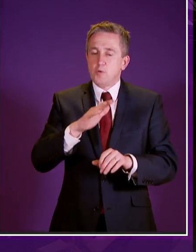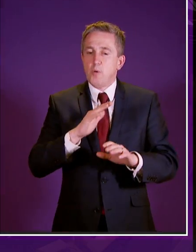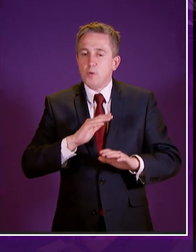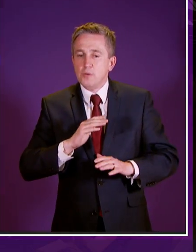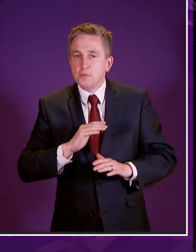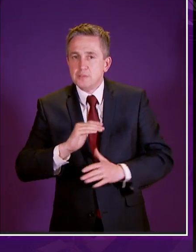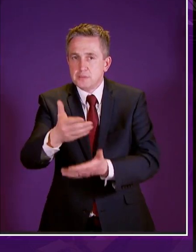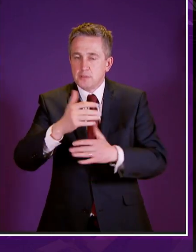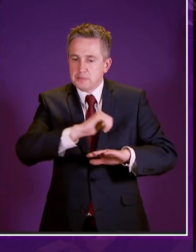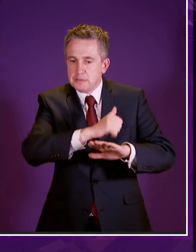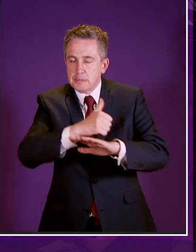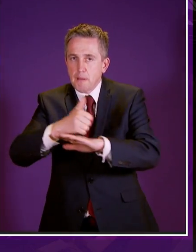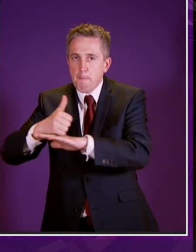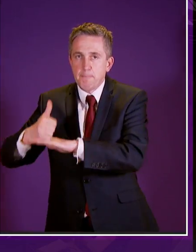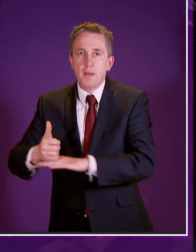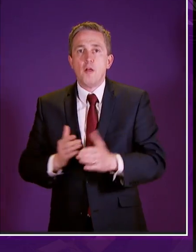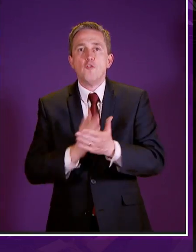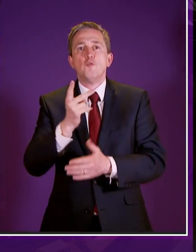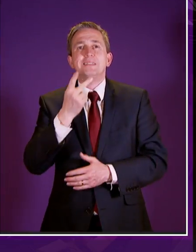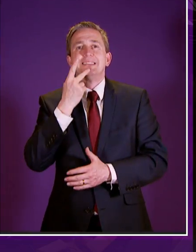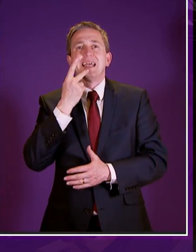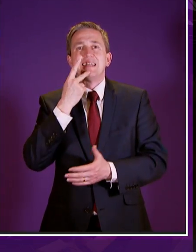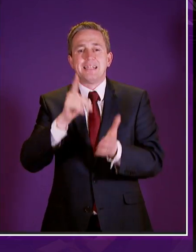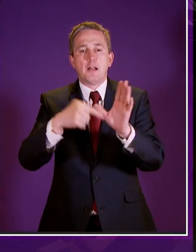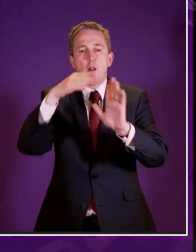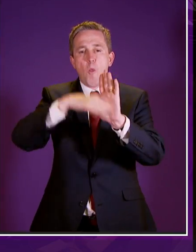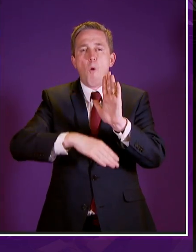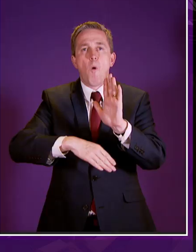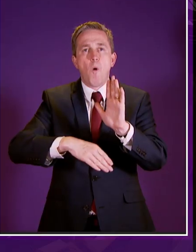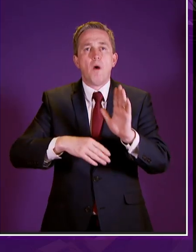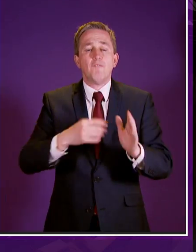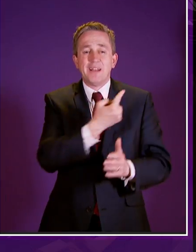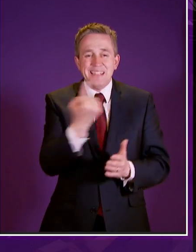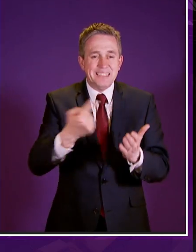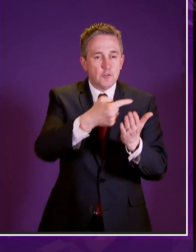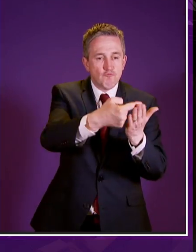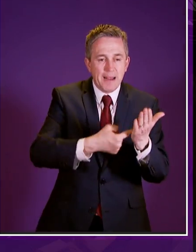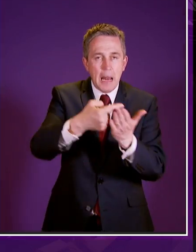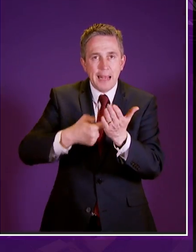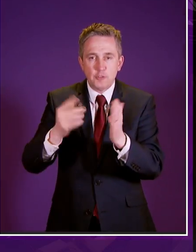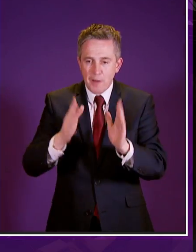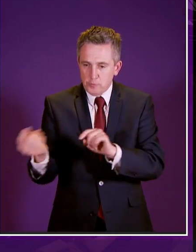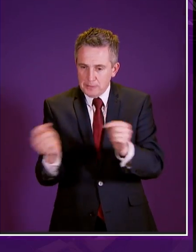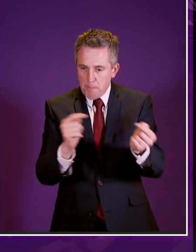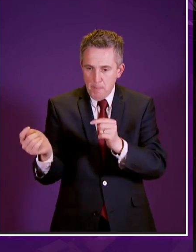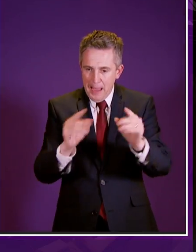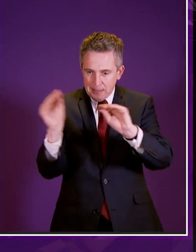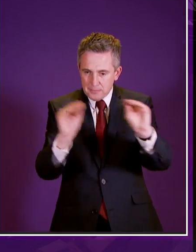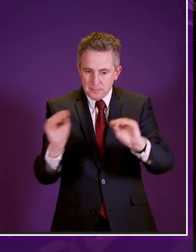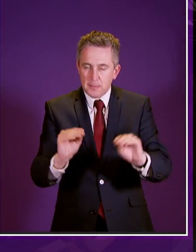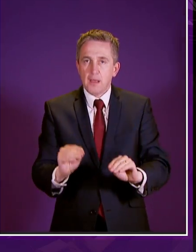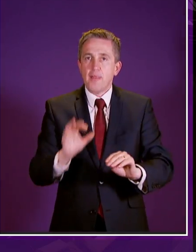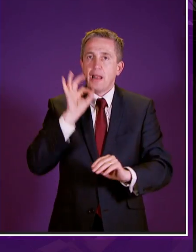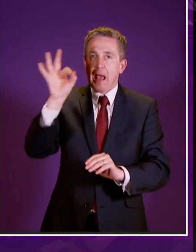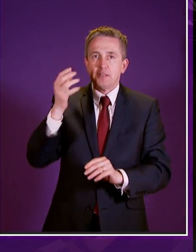assistance will be established in secondary legislation for each and every new regulation we'll need to debate discuss highlight issues and